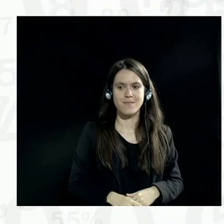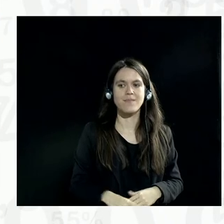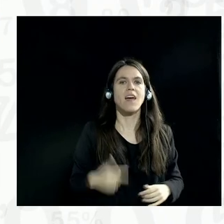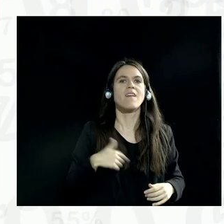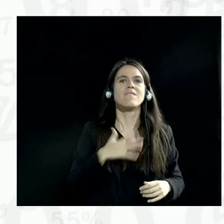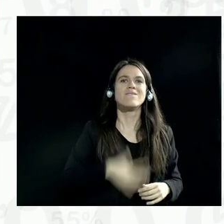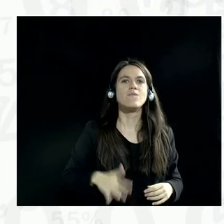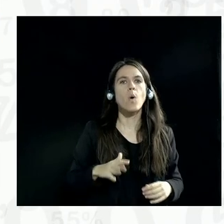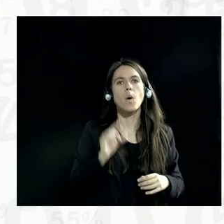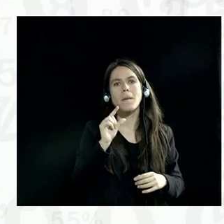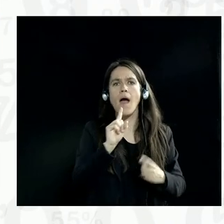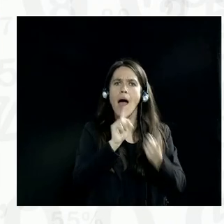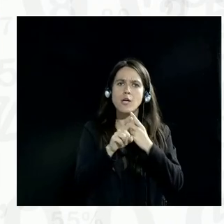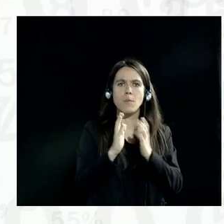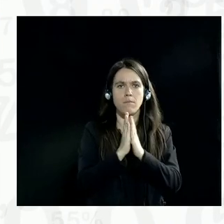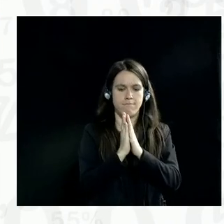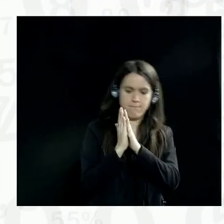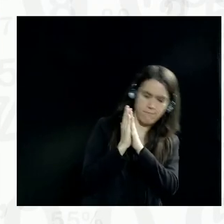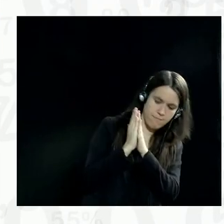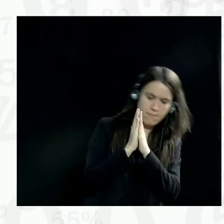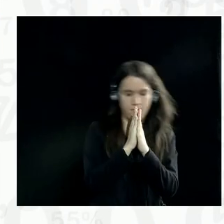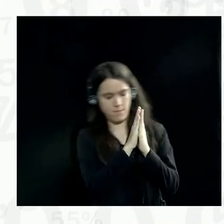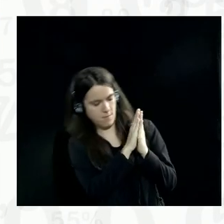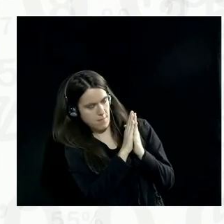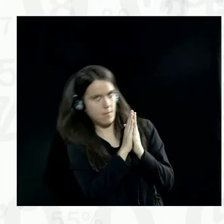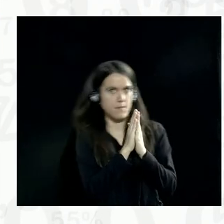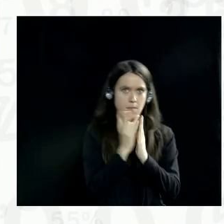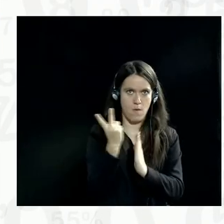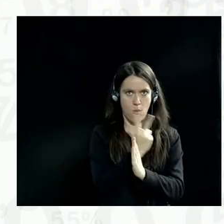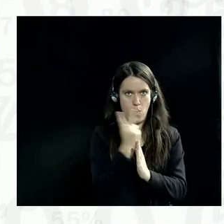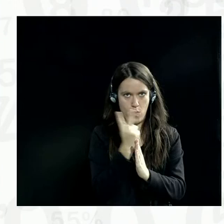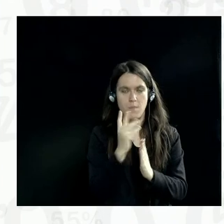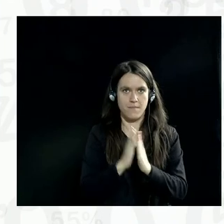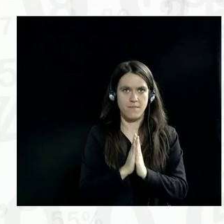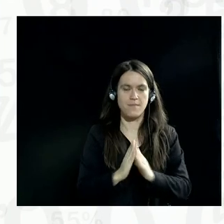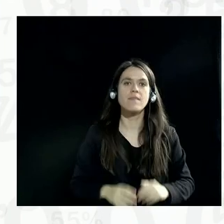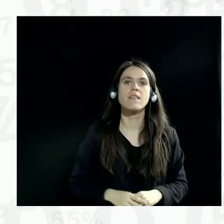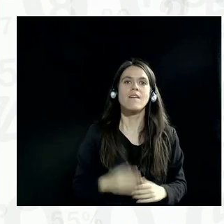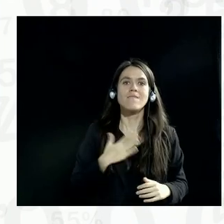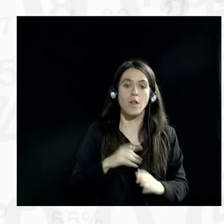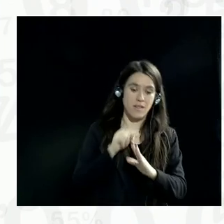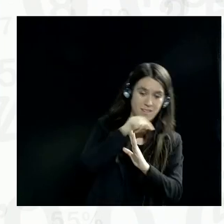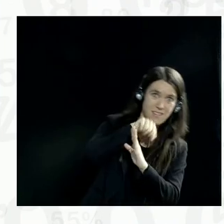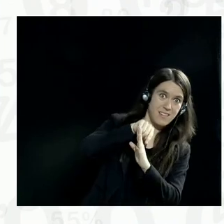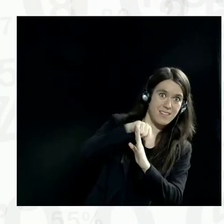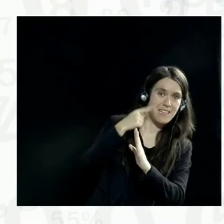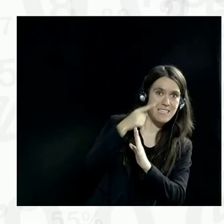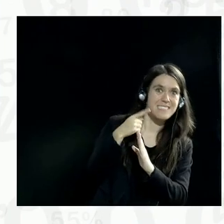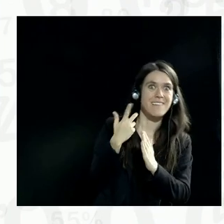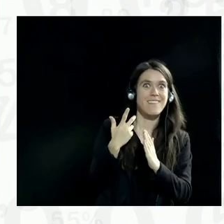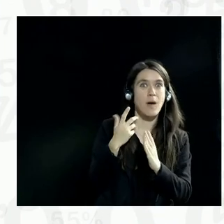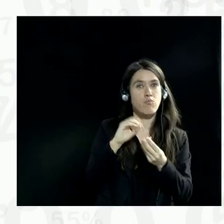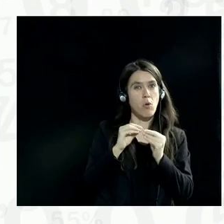sides of the answer. One is a problem of trying to deal with a problem of the scale of a pandemic.